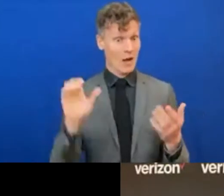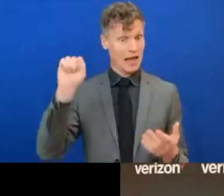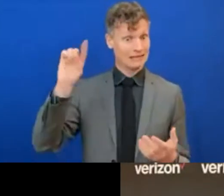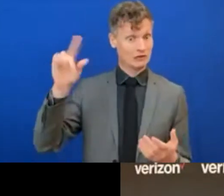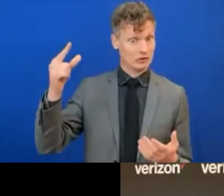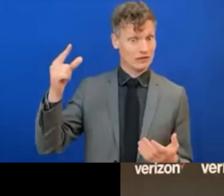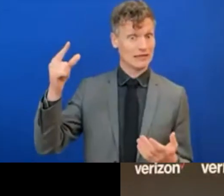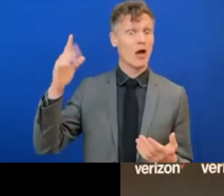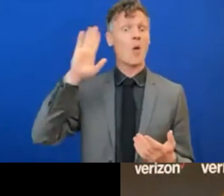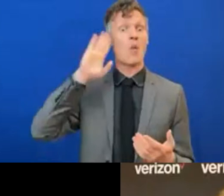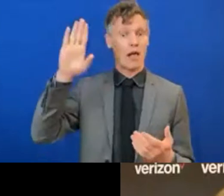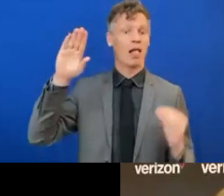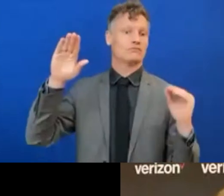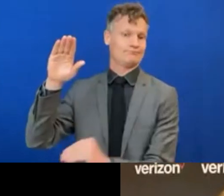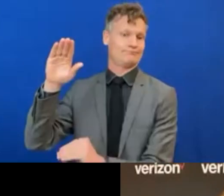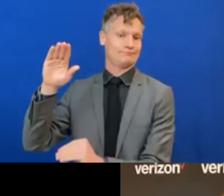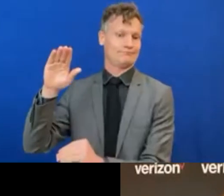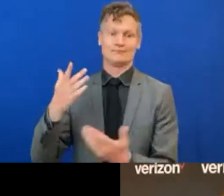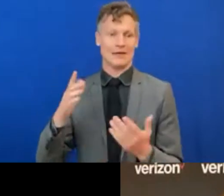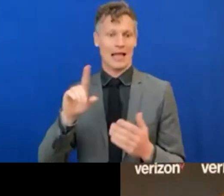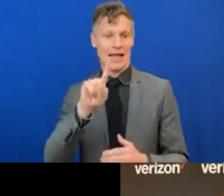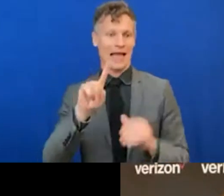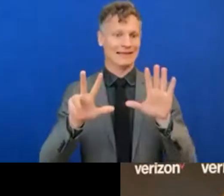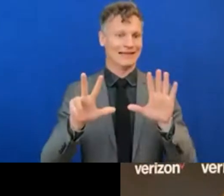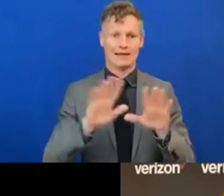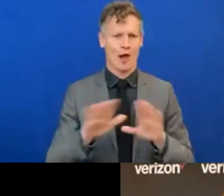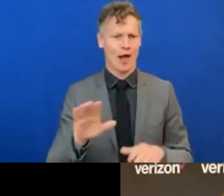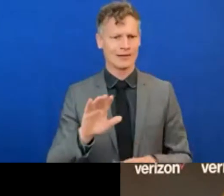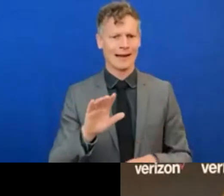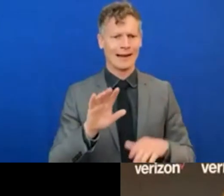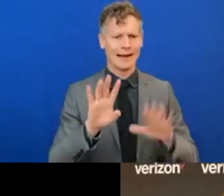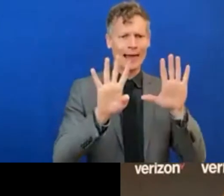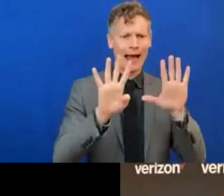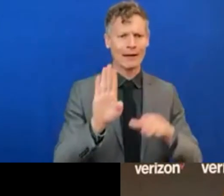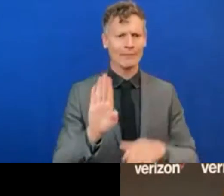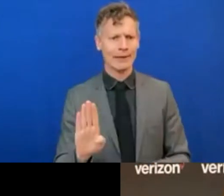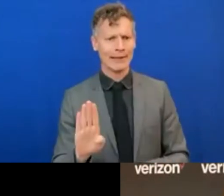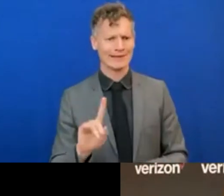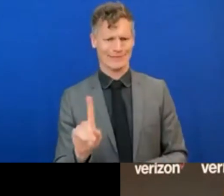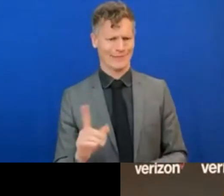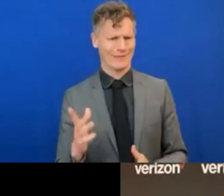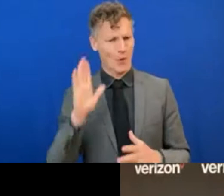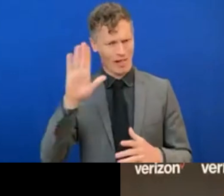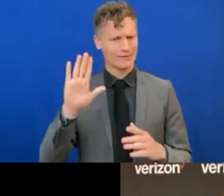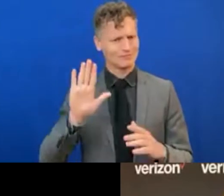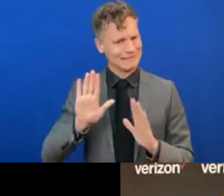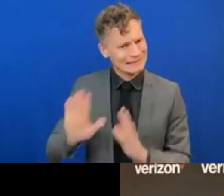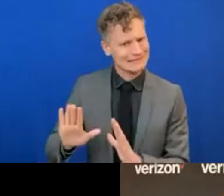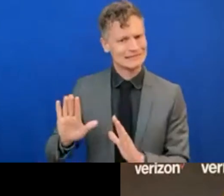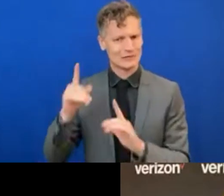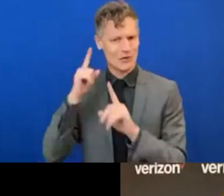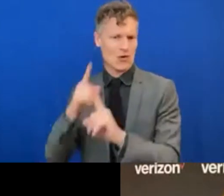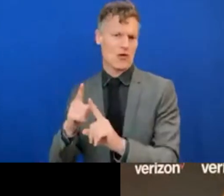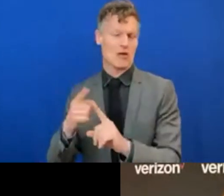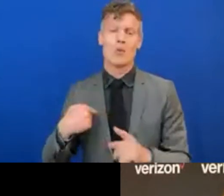No question, not 9B or whatever the heck it is. But we understand now, and your leadership has been valuable. I'm sure many people here